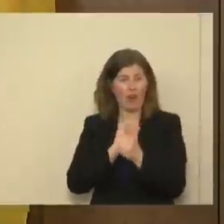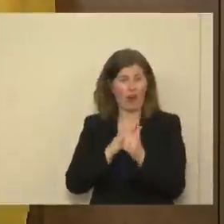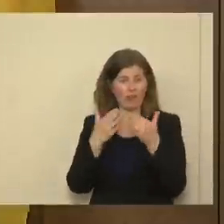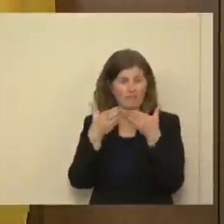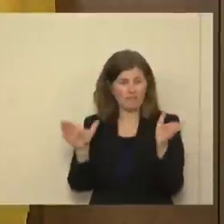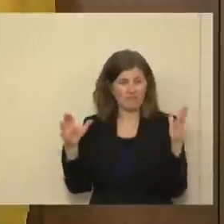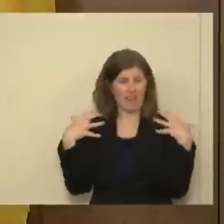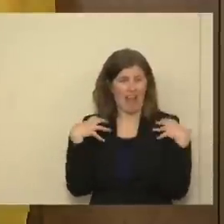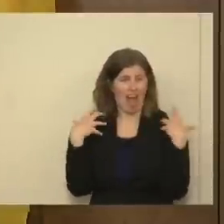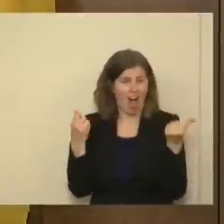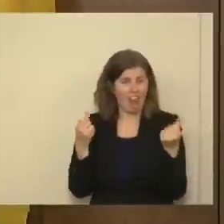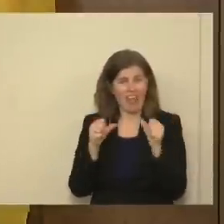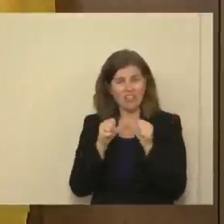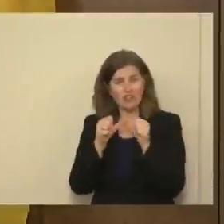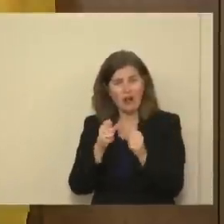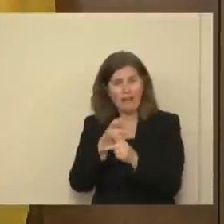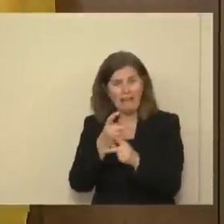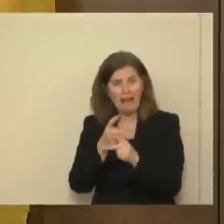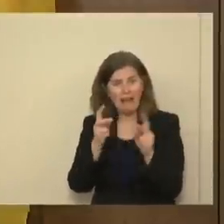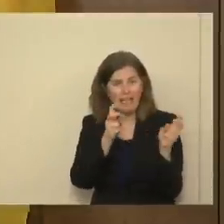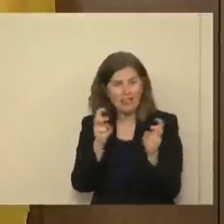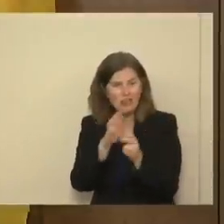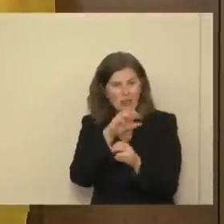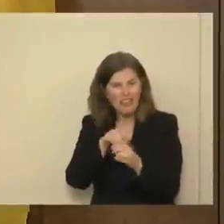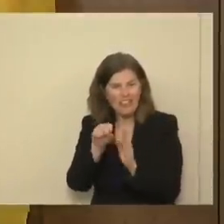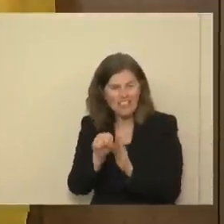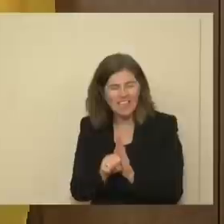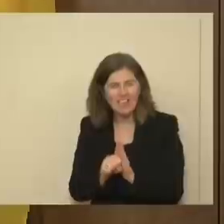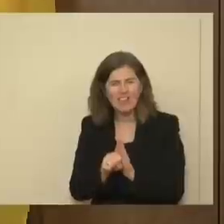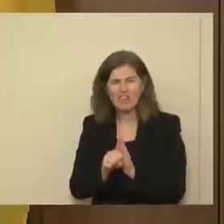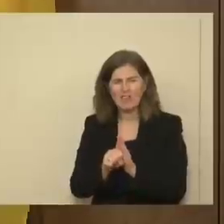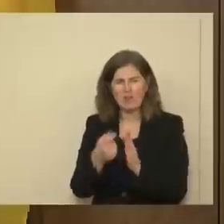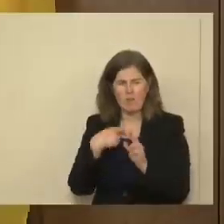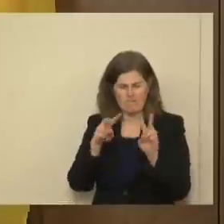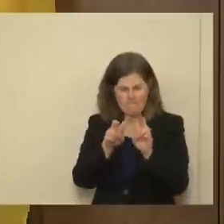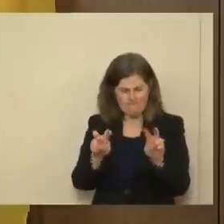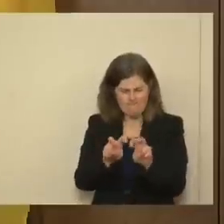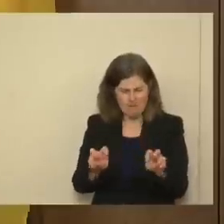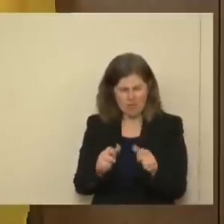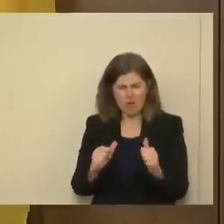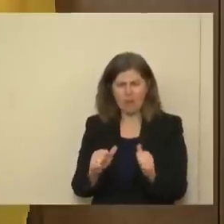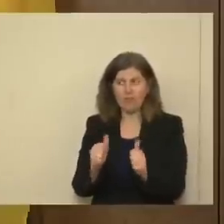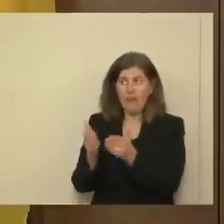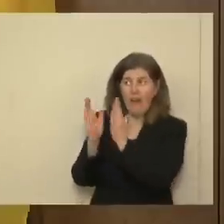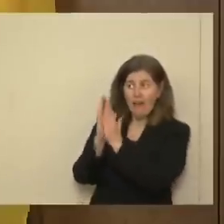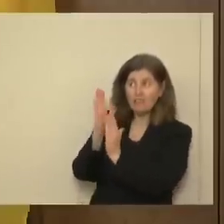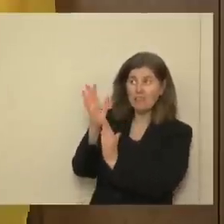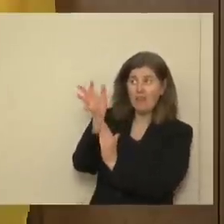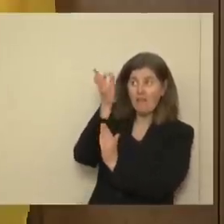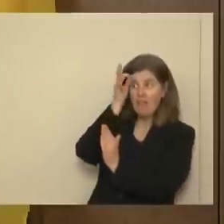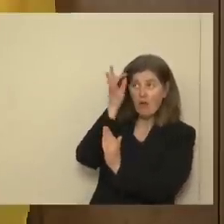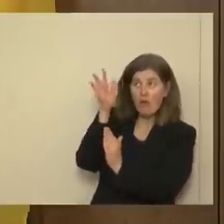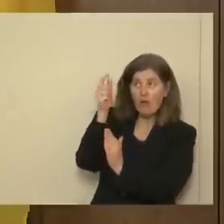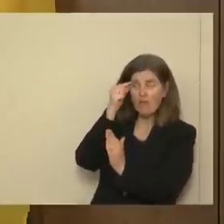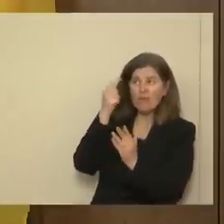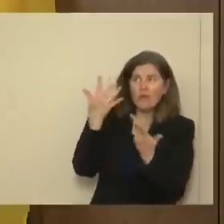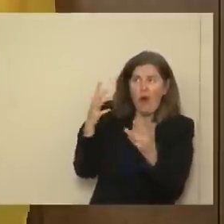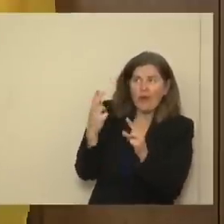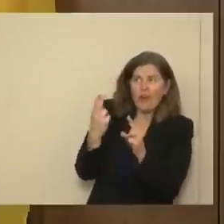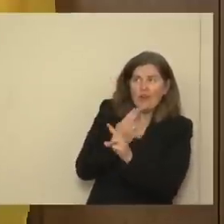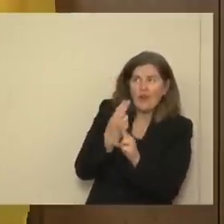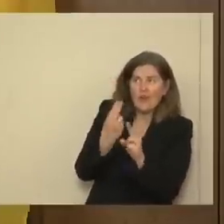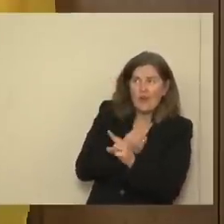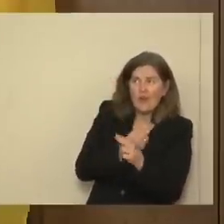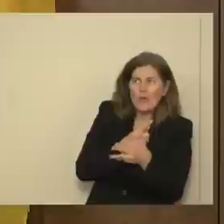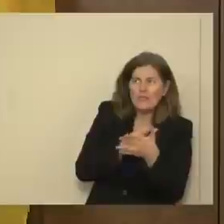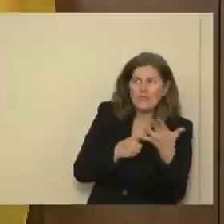issues and chronic care issues in this state. So we're looking to get the federal government to already utilize